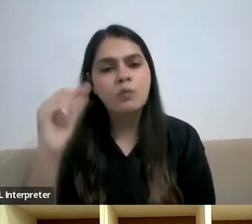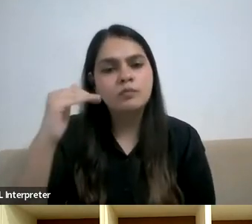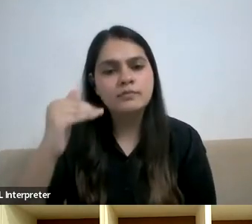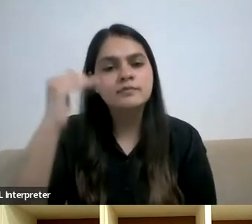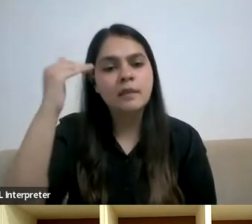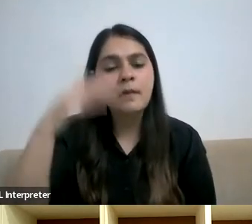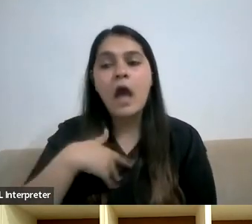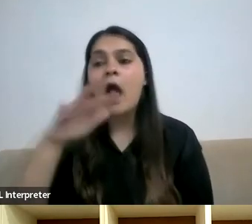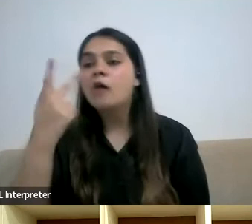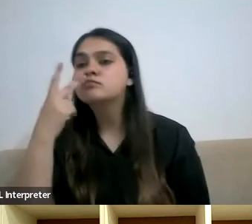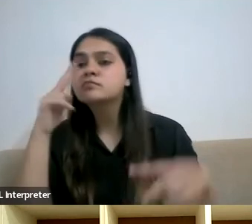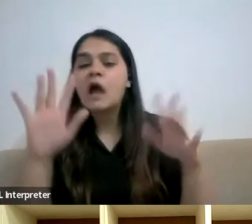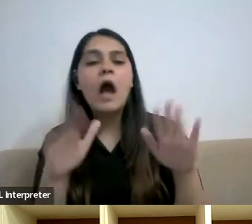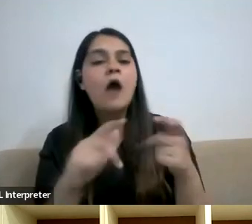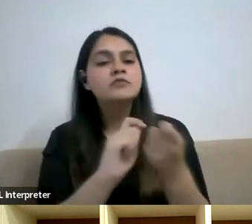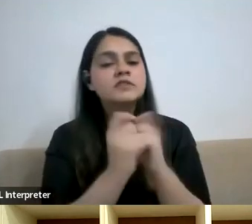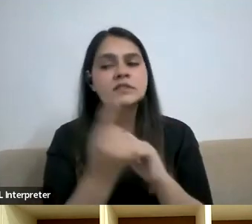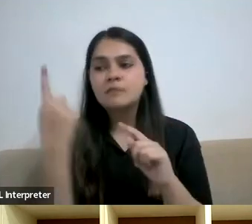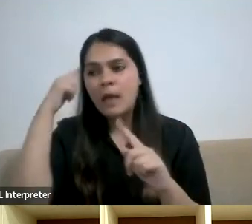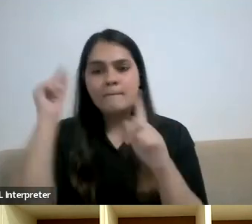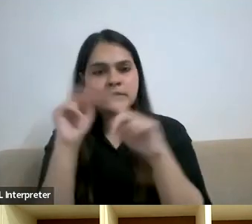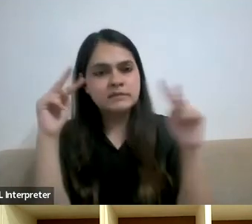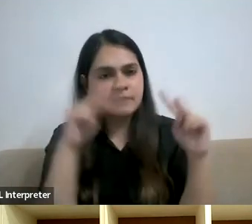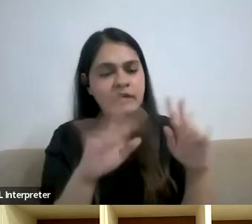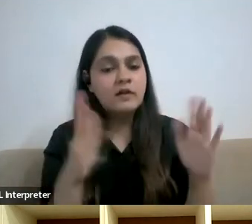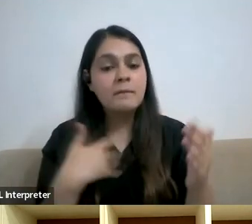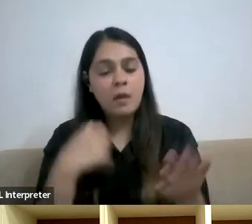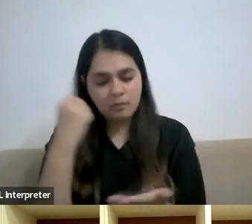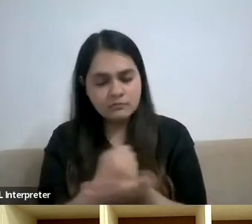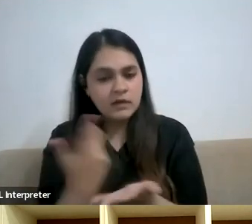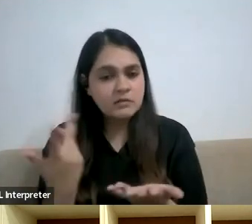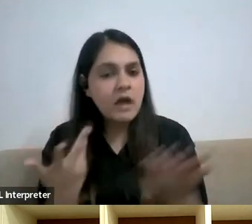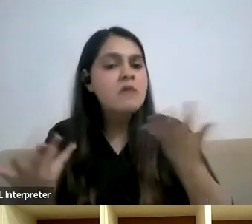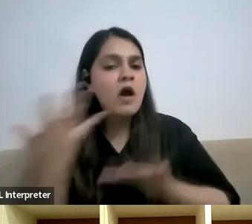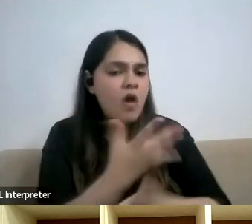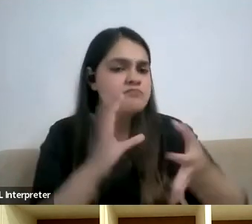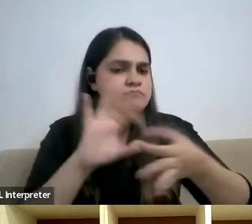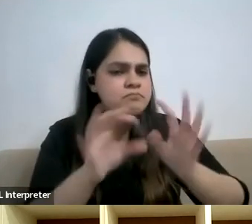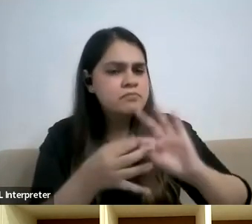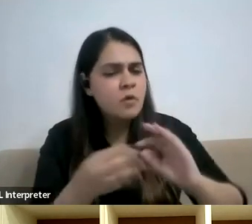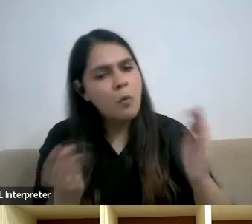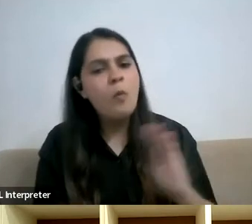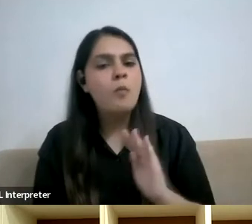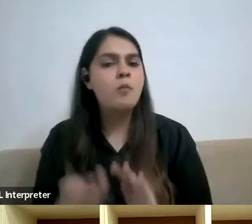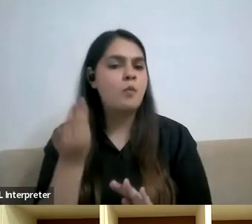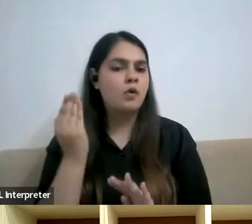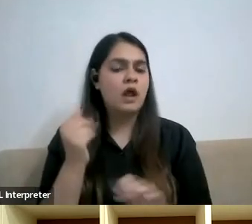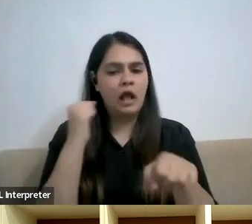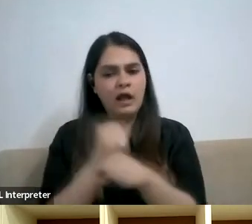long-term view? How do I change the perspective? And I think we need to engage more and more. think, I mean, I haven't worked with the government, you know, I'm sure